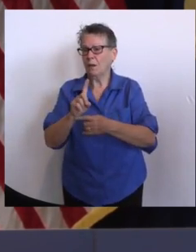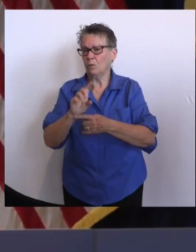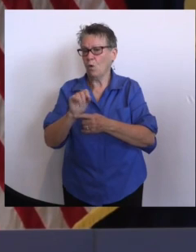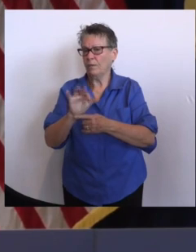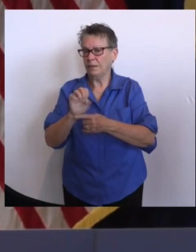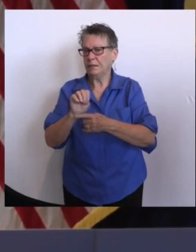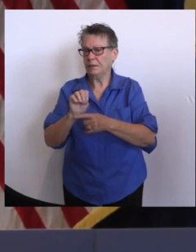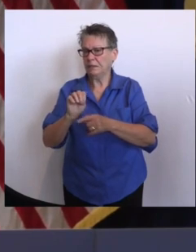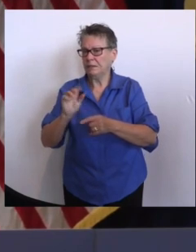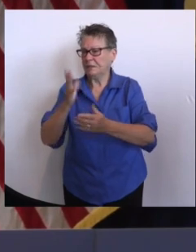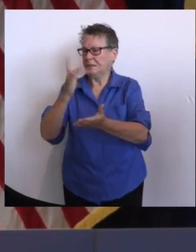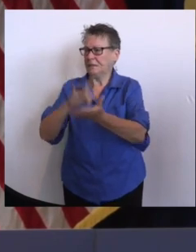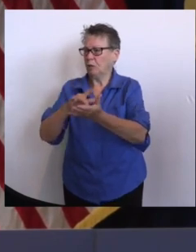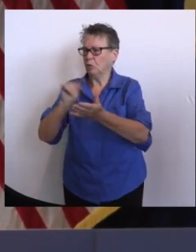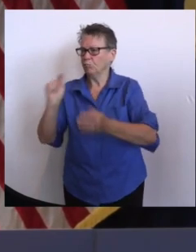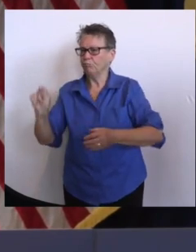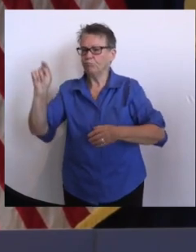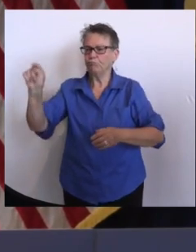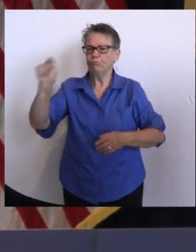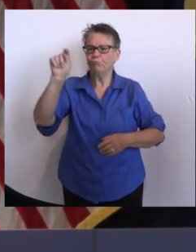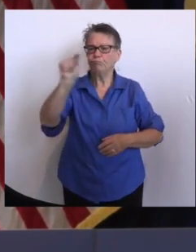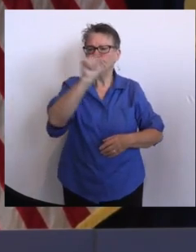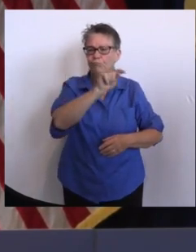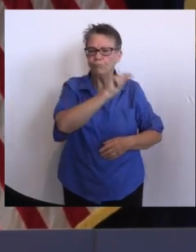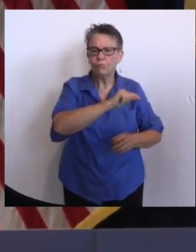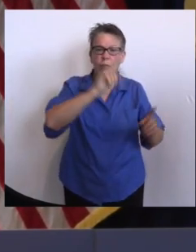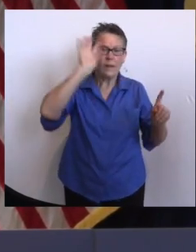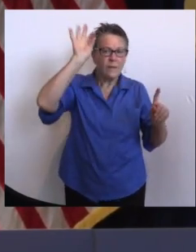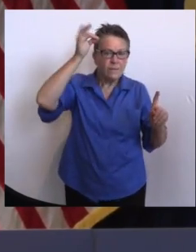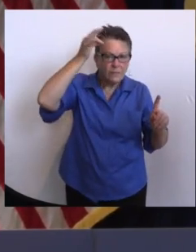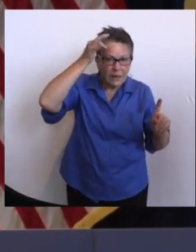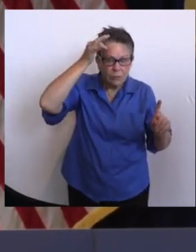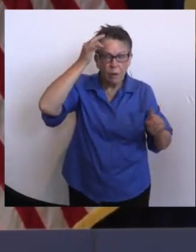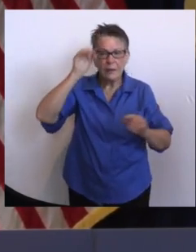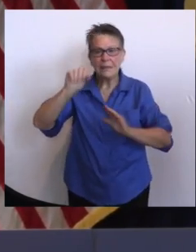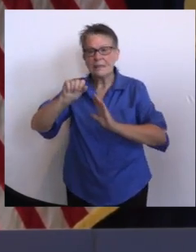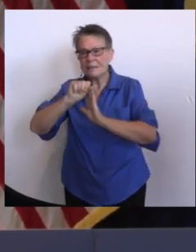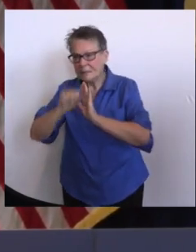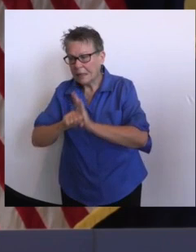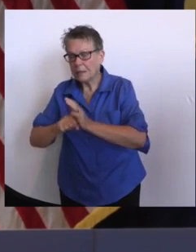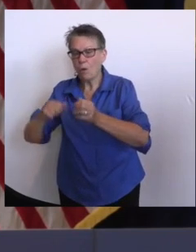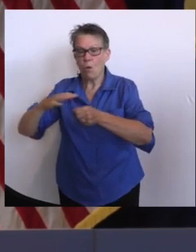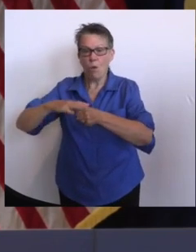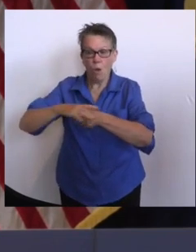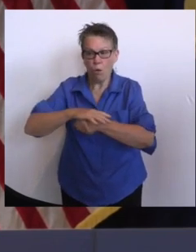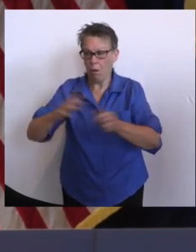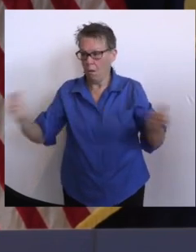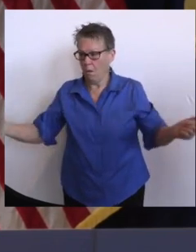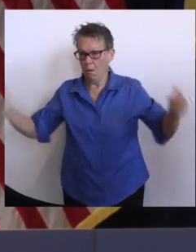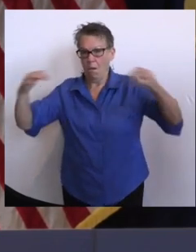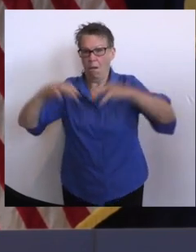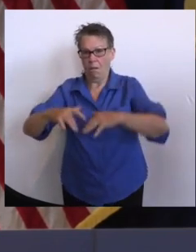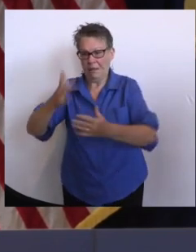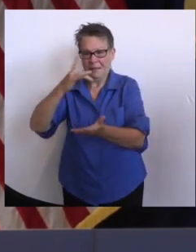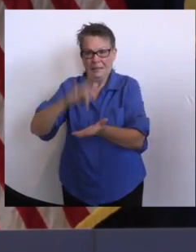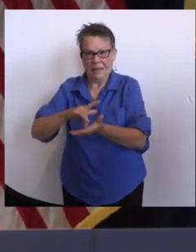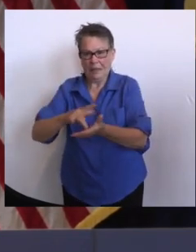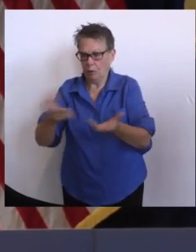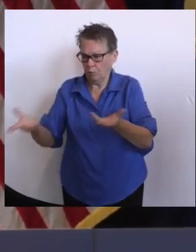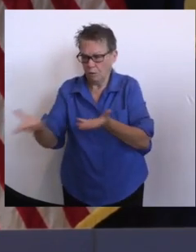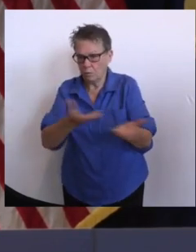federal, state, and local partners are together to make sure we prioritize our response and recovery efforts.